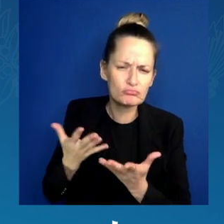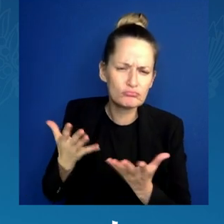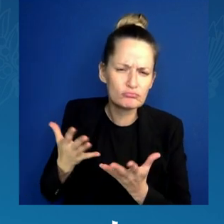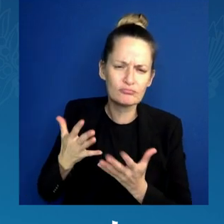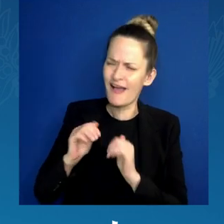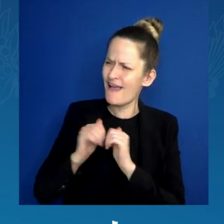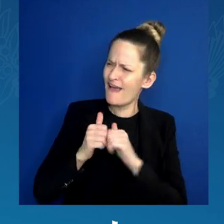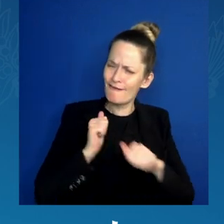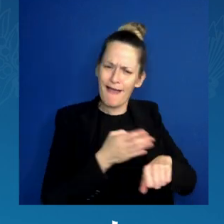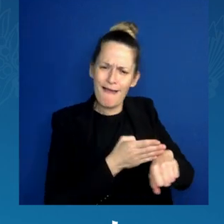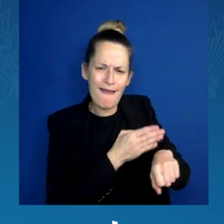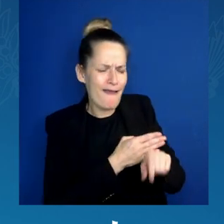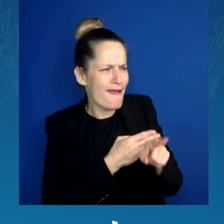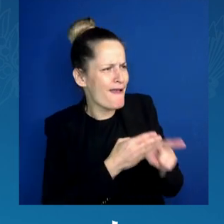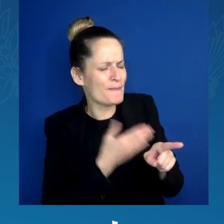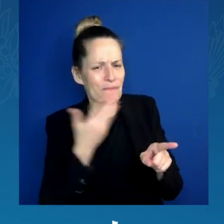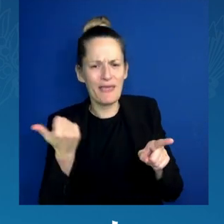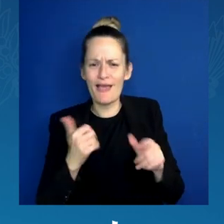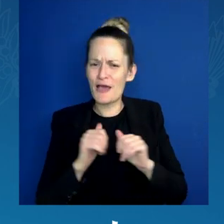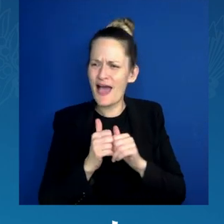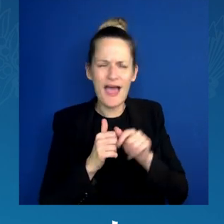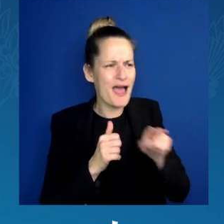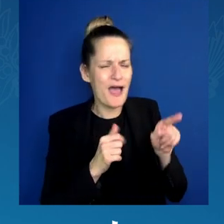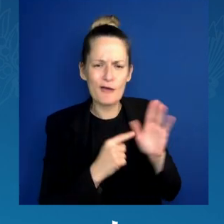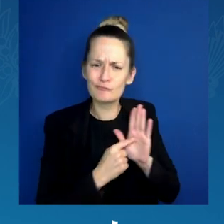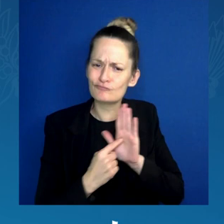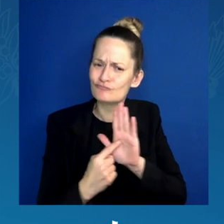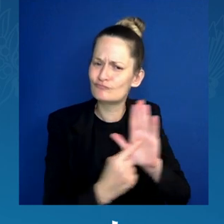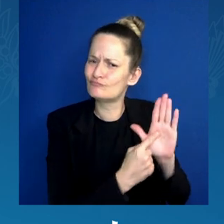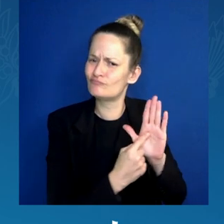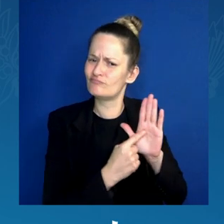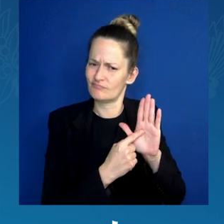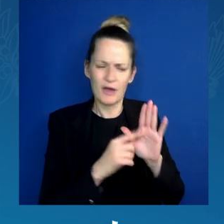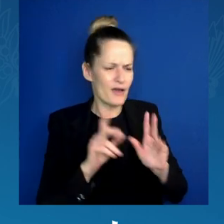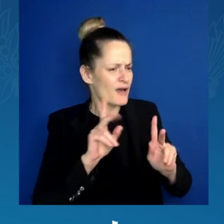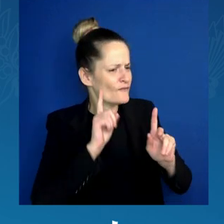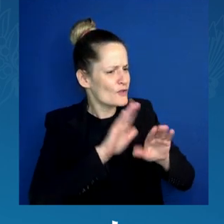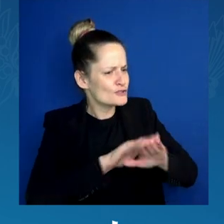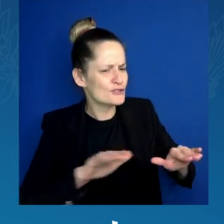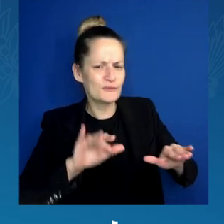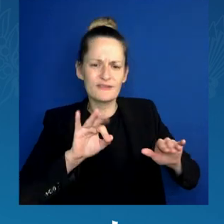representing the needs of all Americans. And her name is Brenda Lawrence.